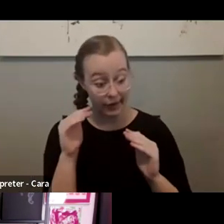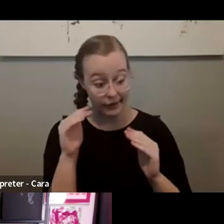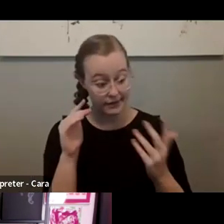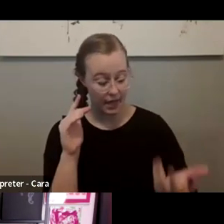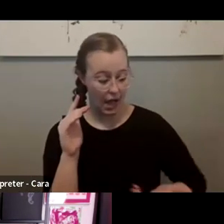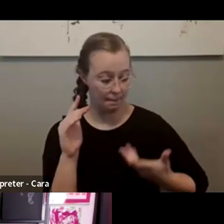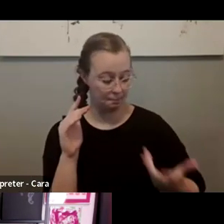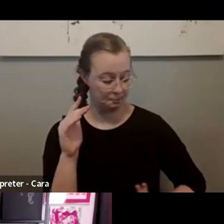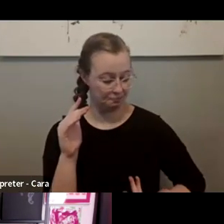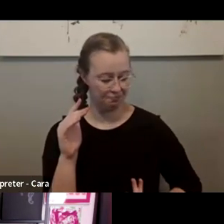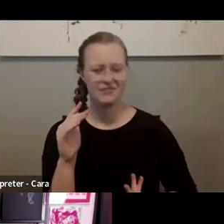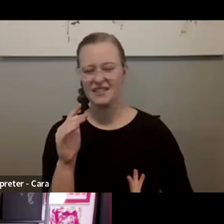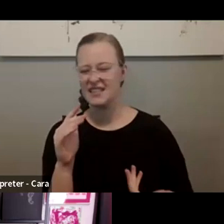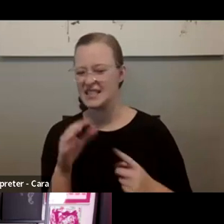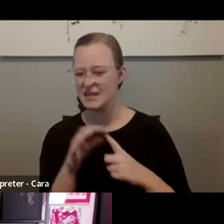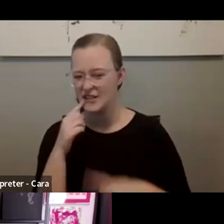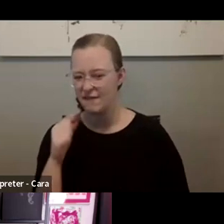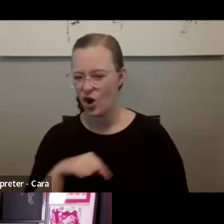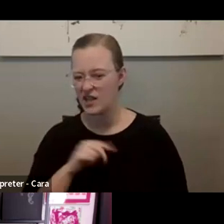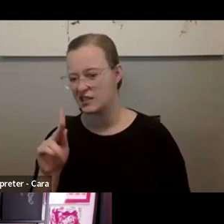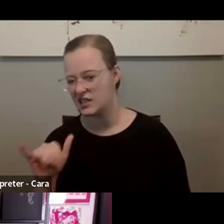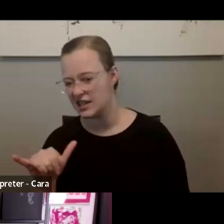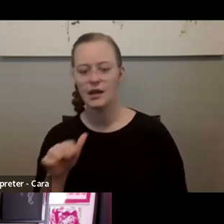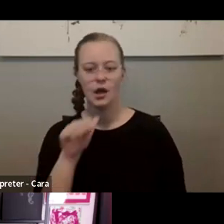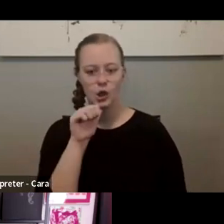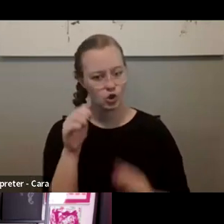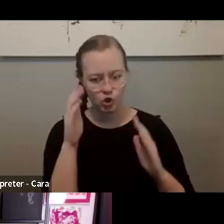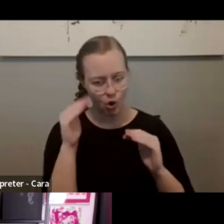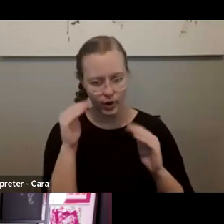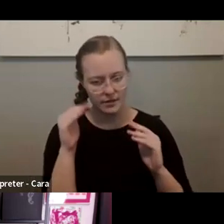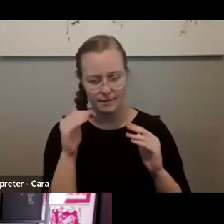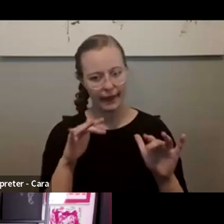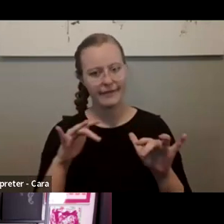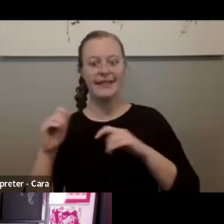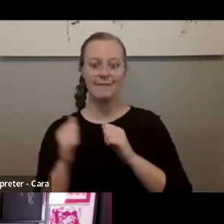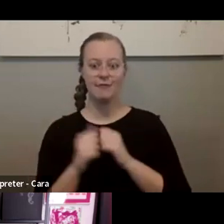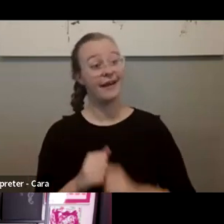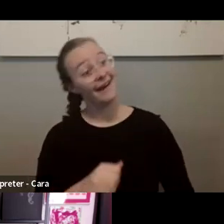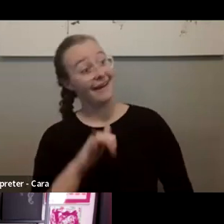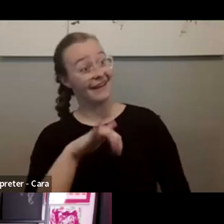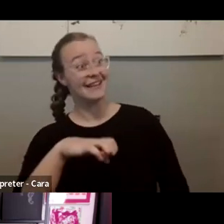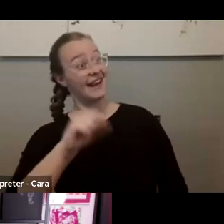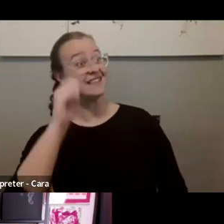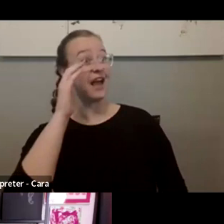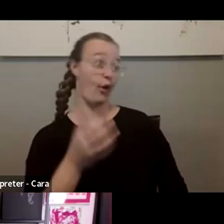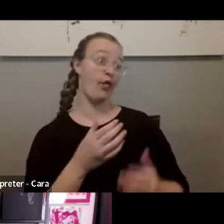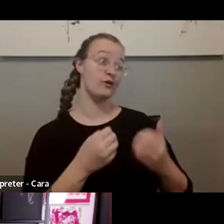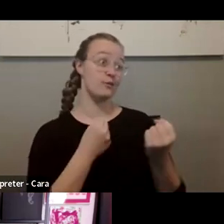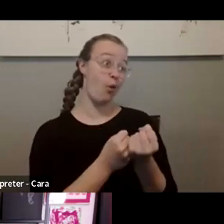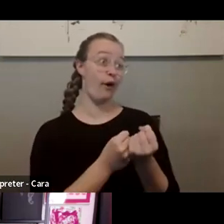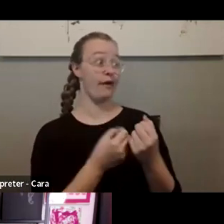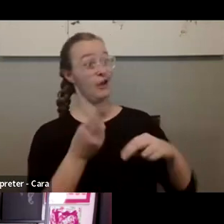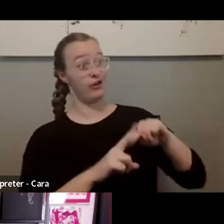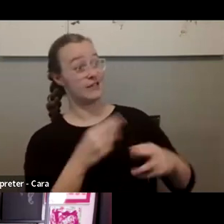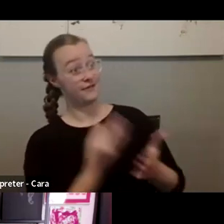in our case in Kentucky, that you're going to walk out with a yes, I'm going to support increased funding for the NEA.